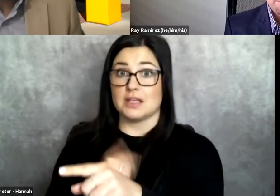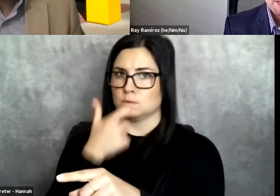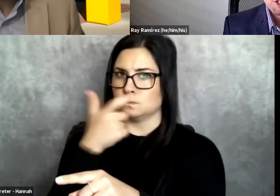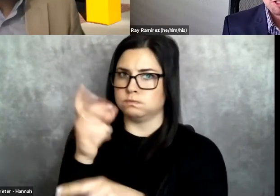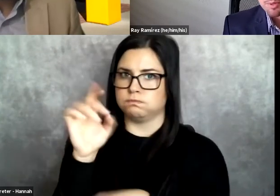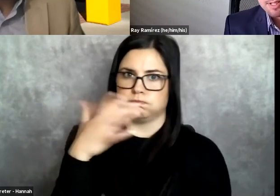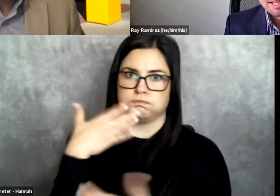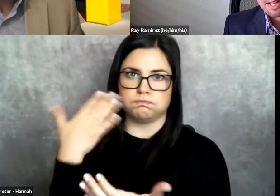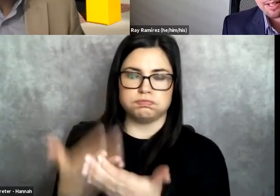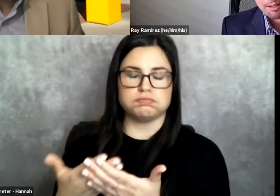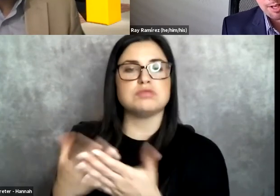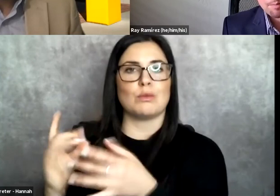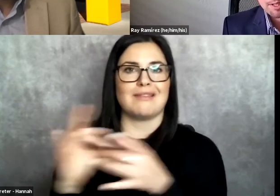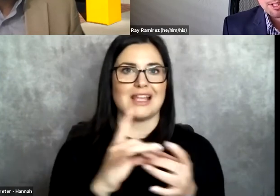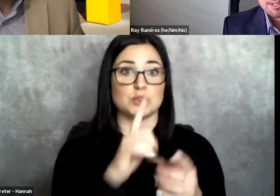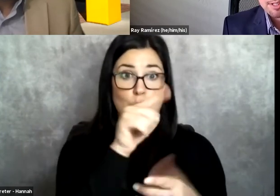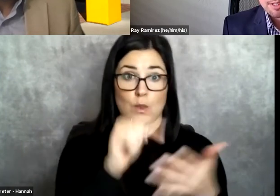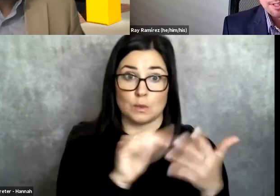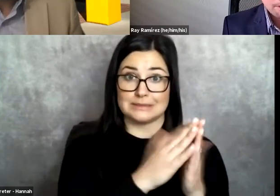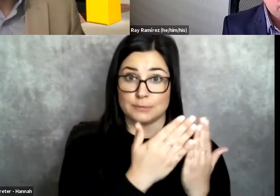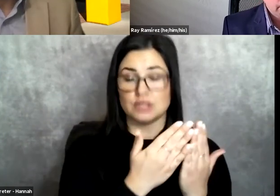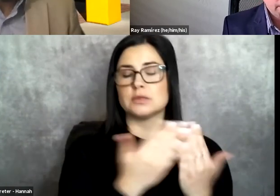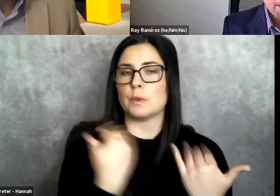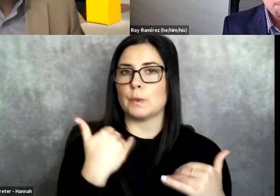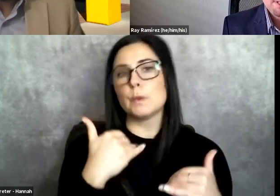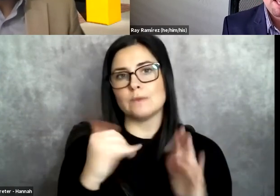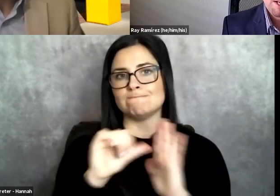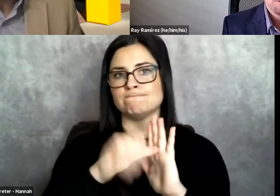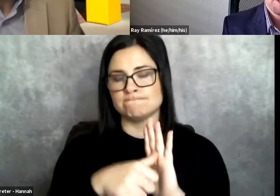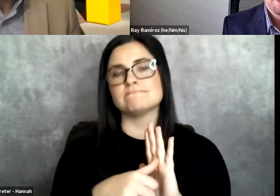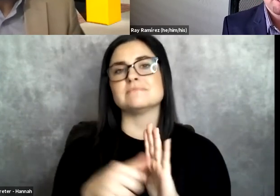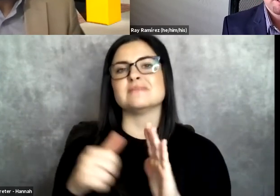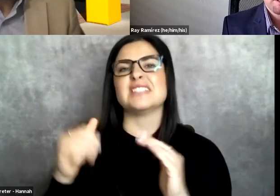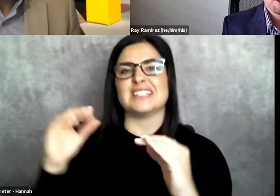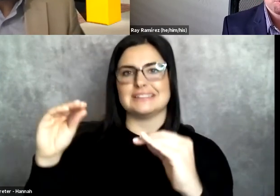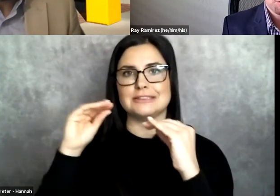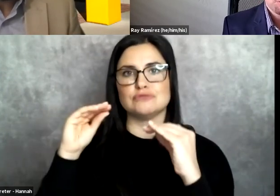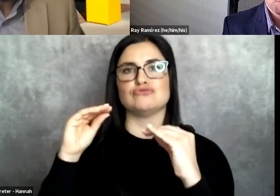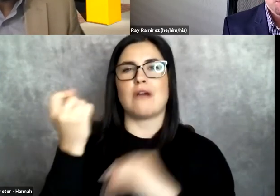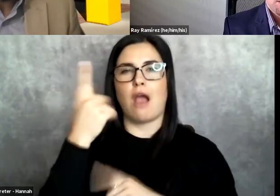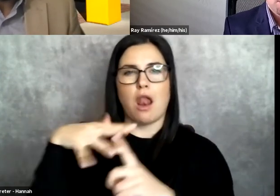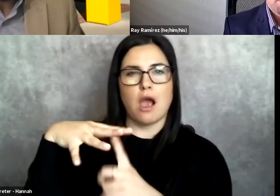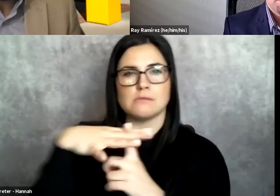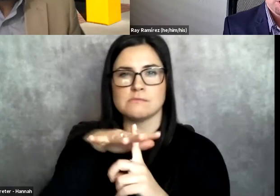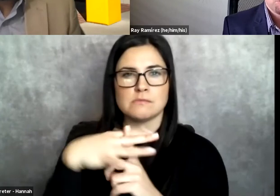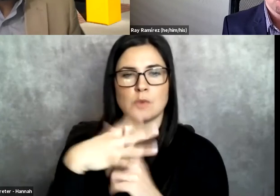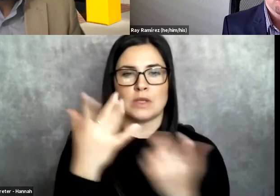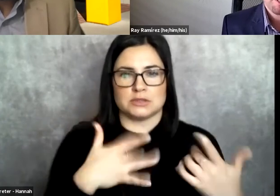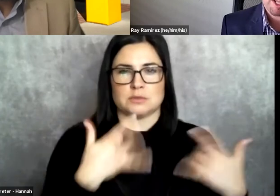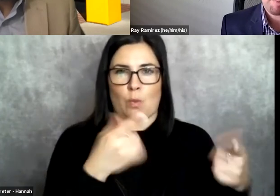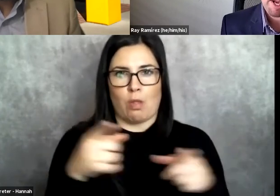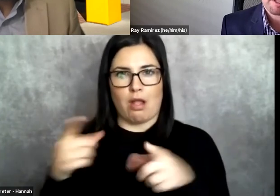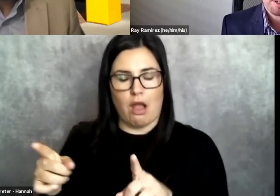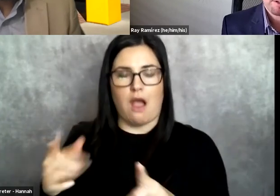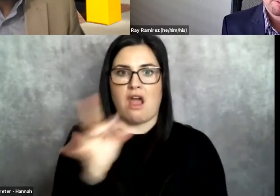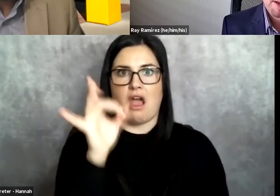in addition to the books that Danny recommended. It really, I think, helps contextualize the true atrocious